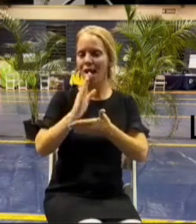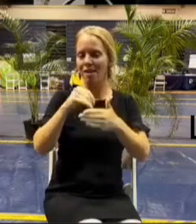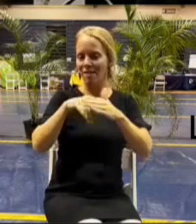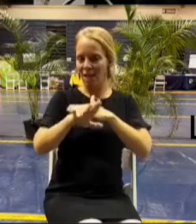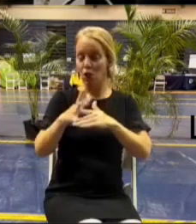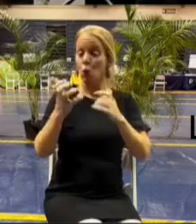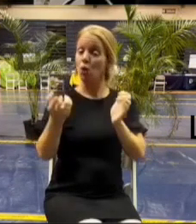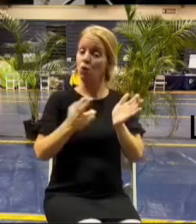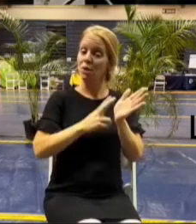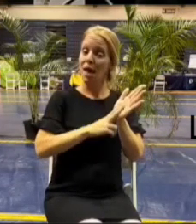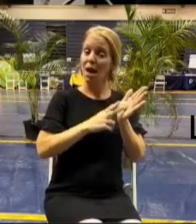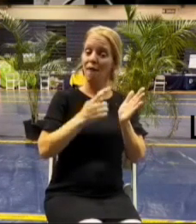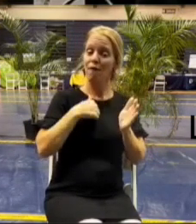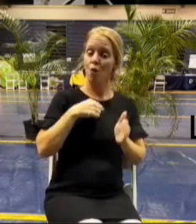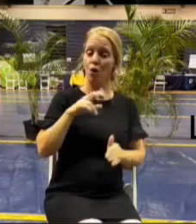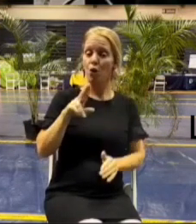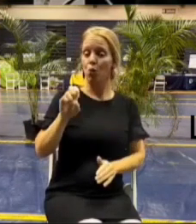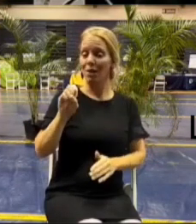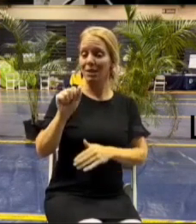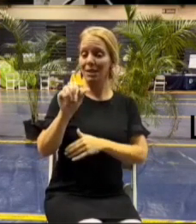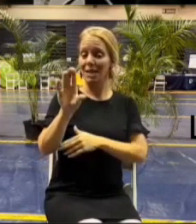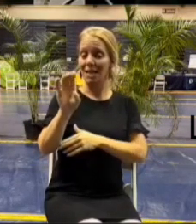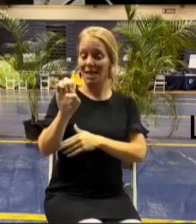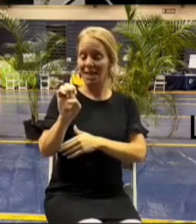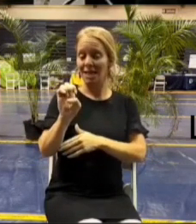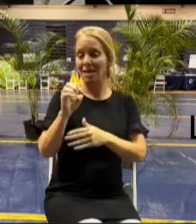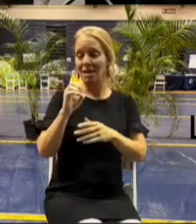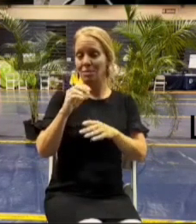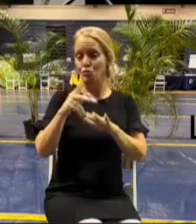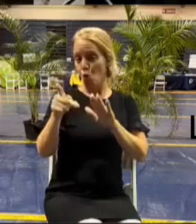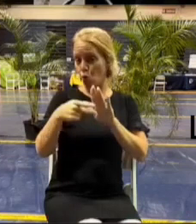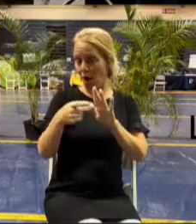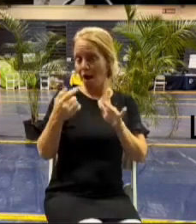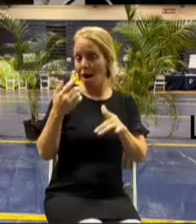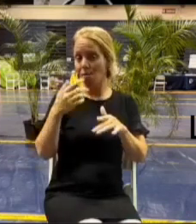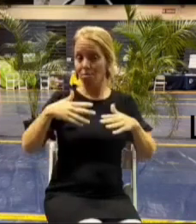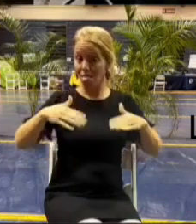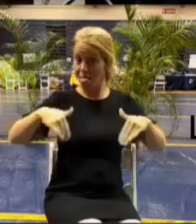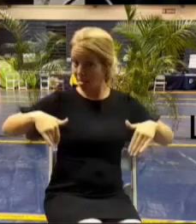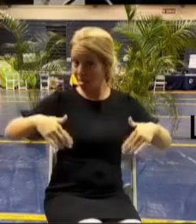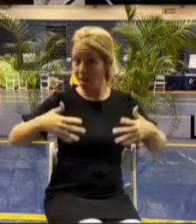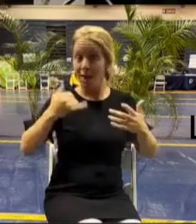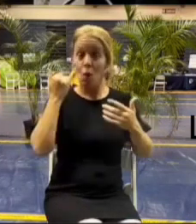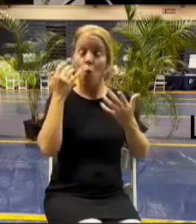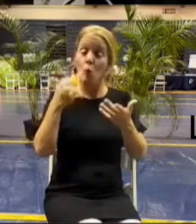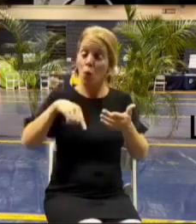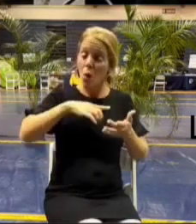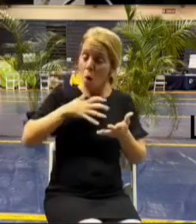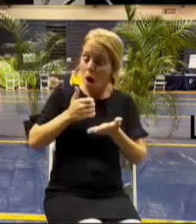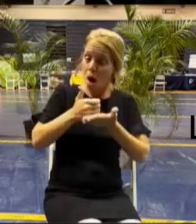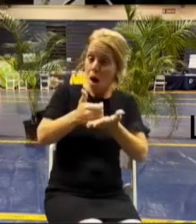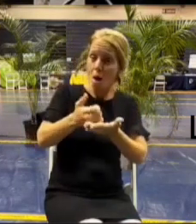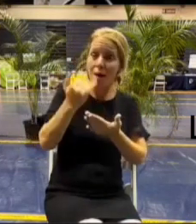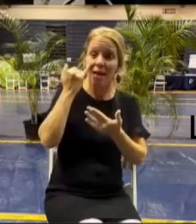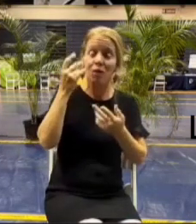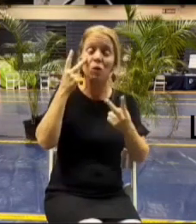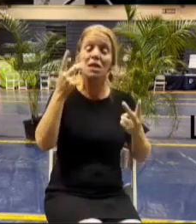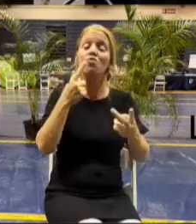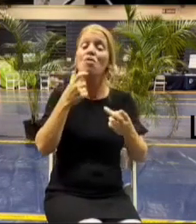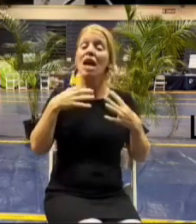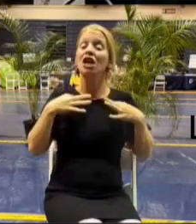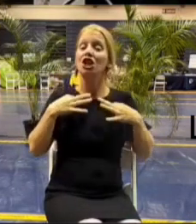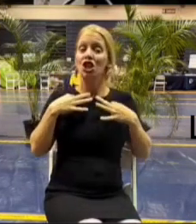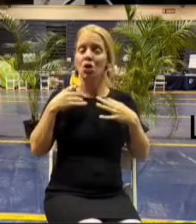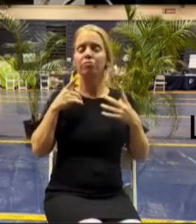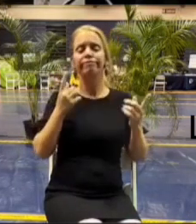program we want to help you so if you see one of these red shirts around you come find us